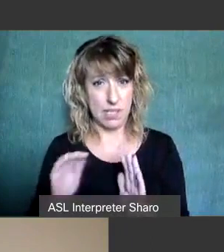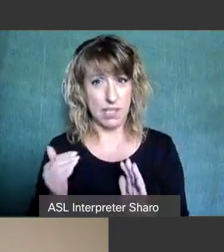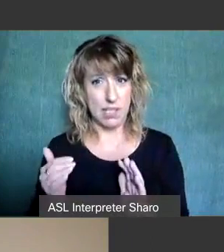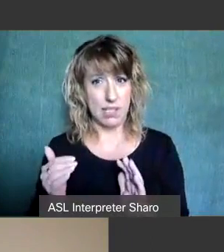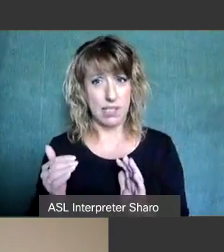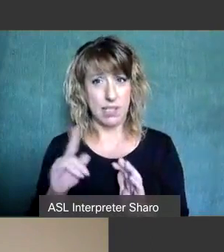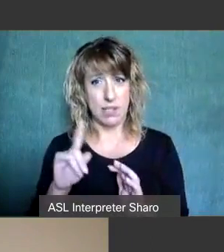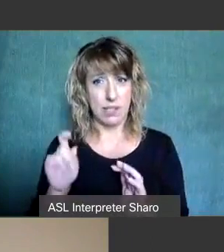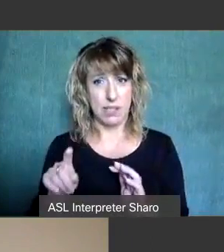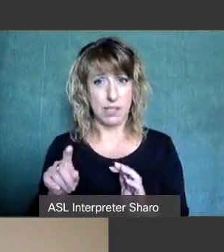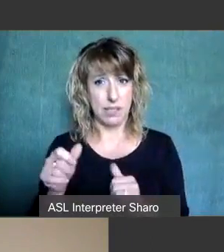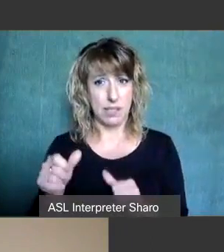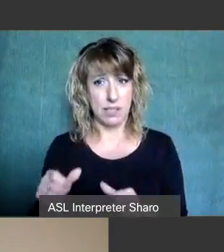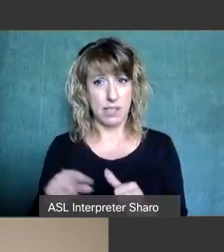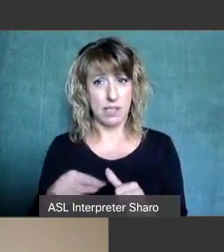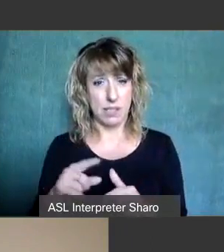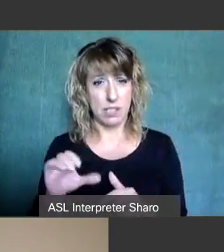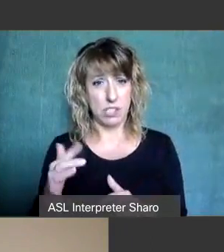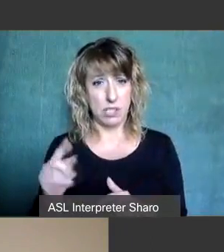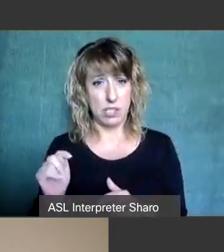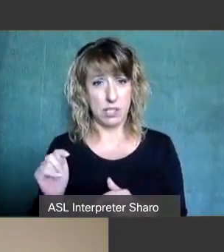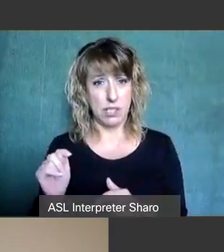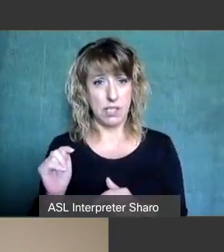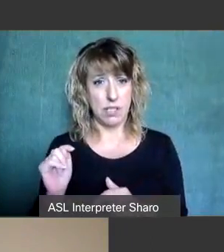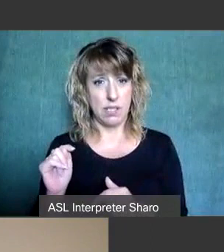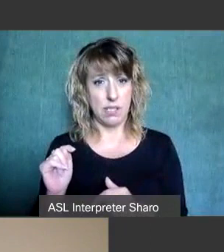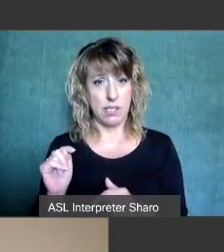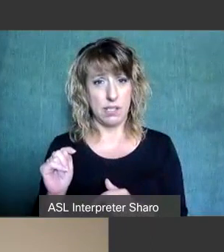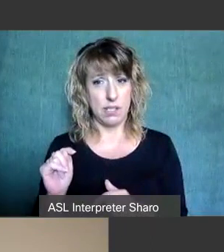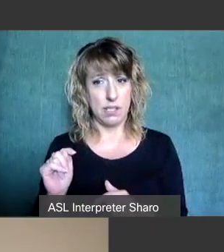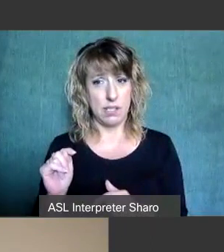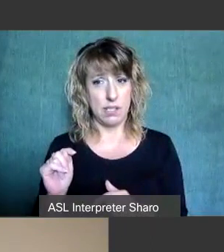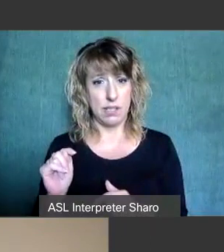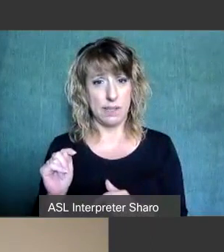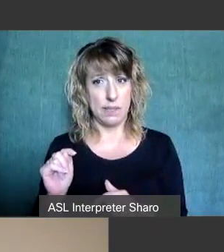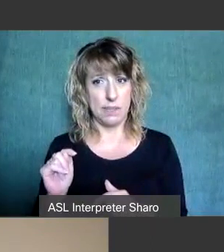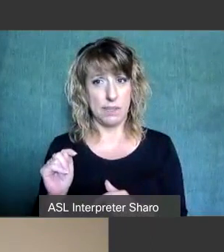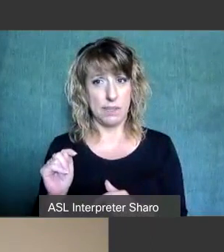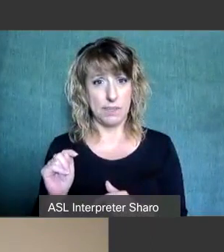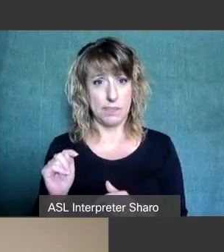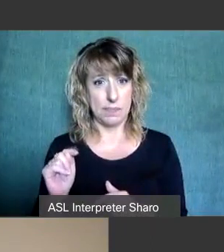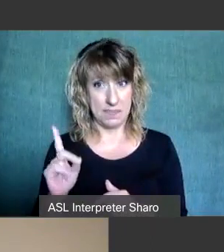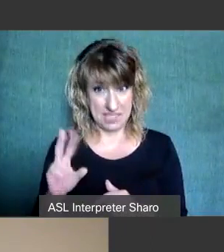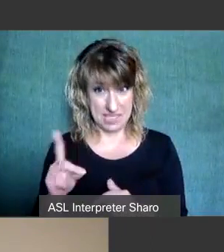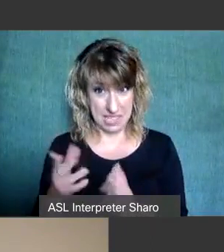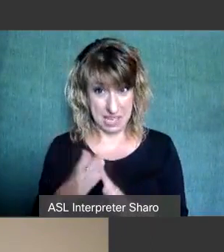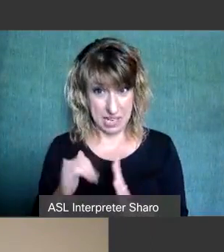there was a question posted in the chat did we ask that